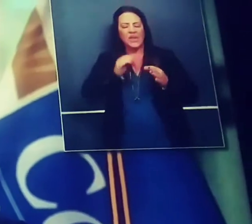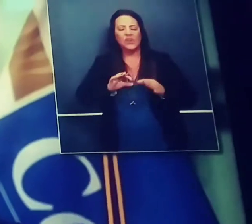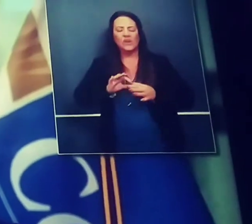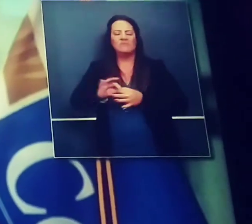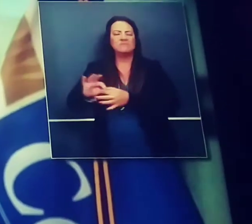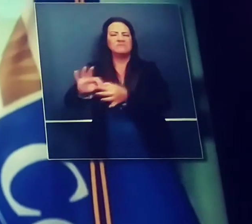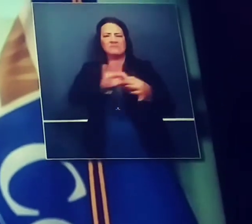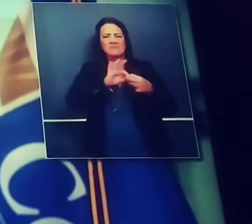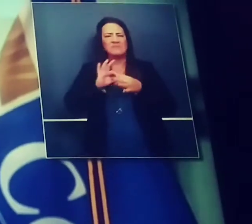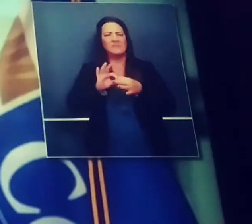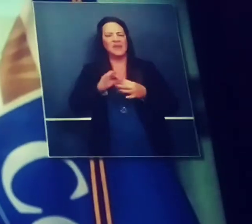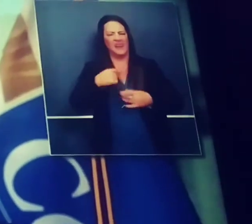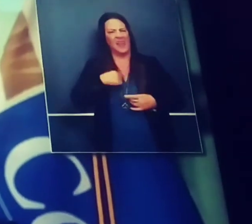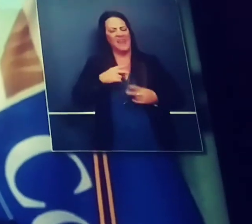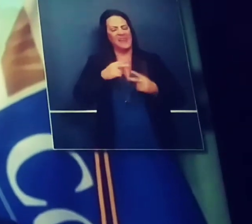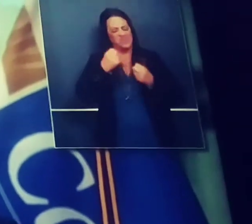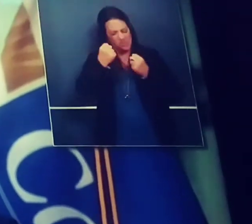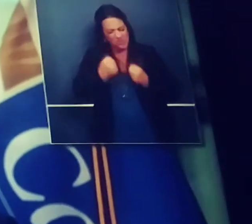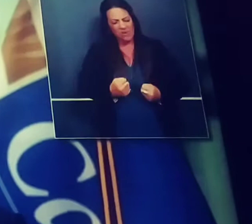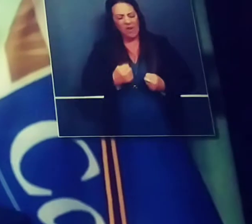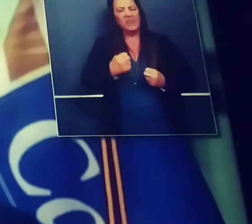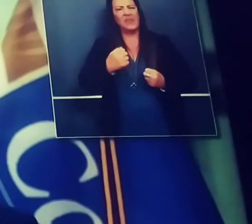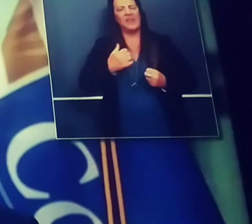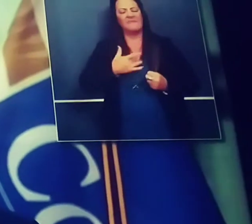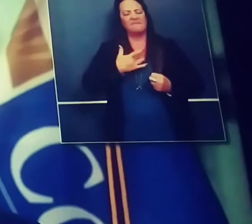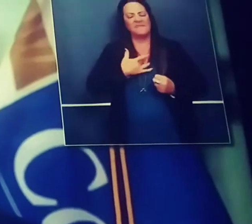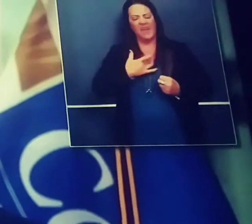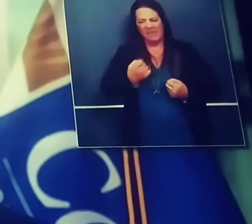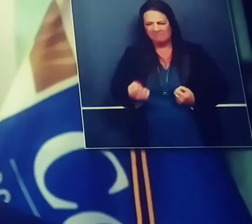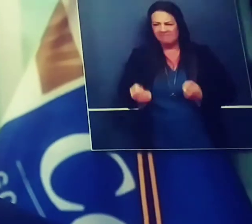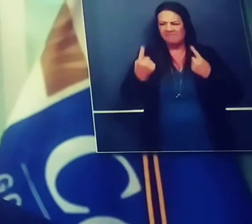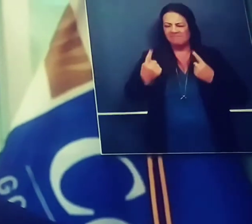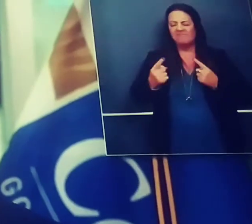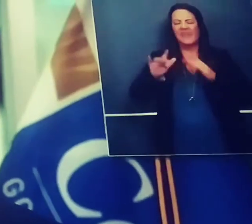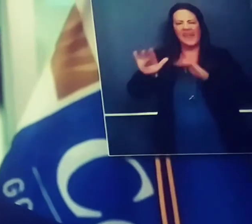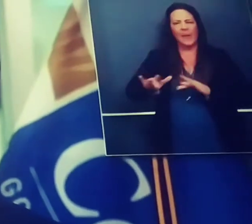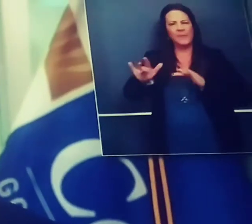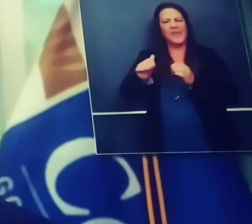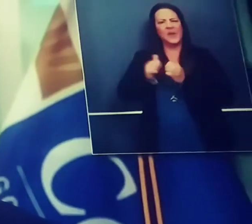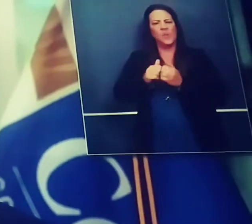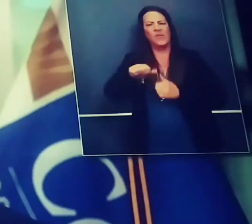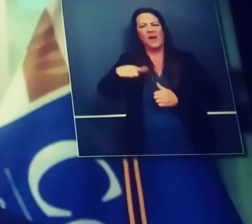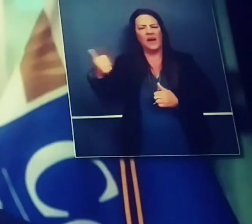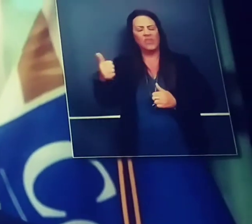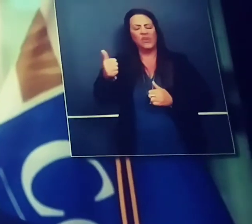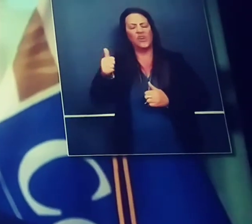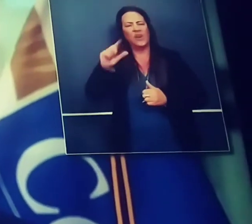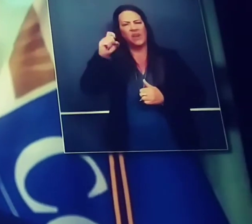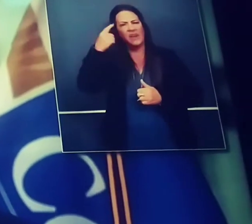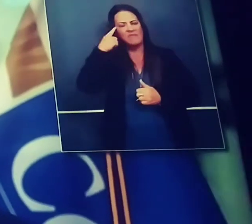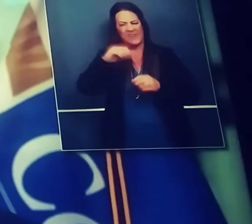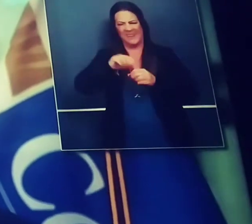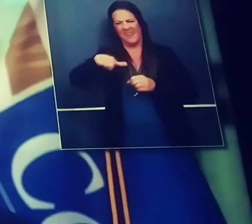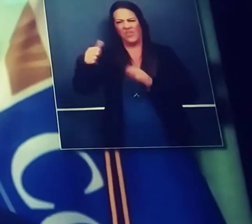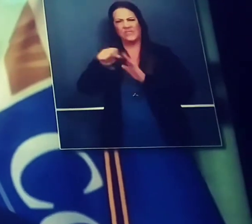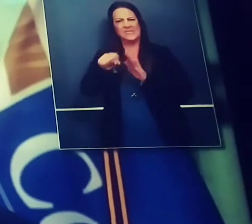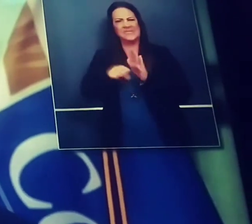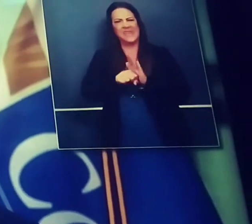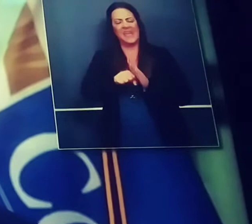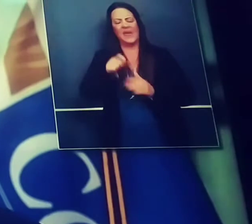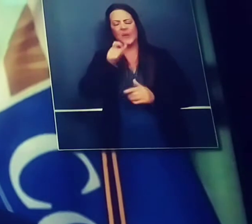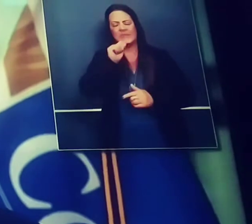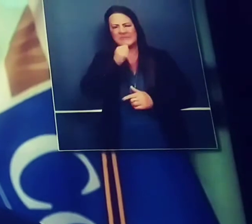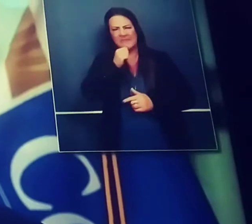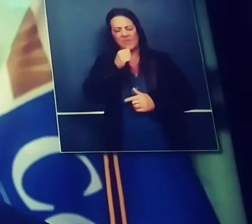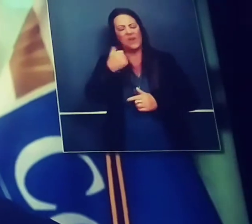feel deeply, deeply empathetic to those governors that are struggling at this moment. And we will do